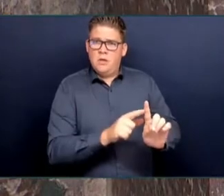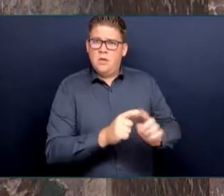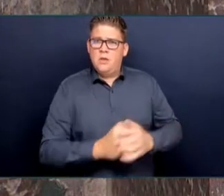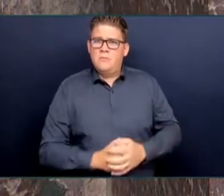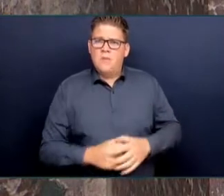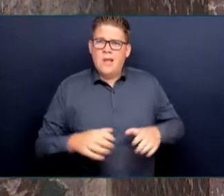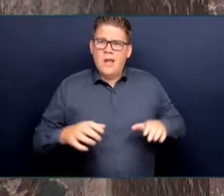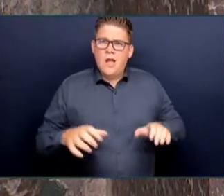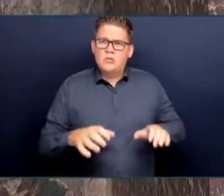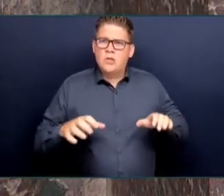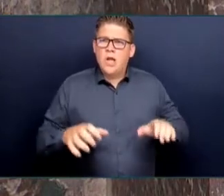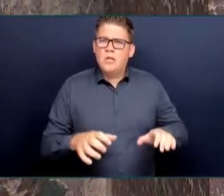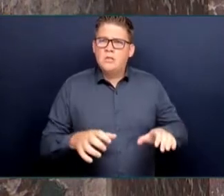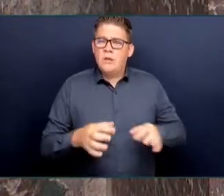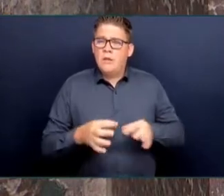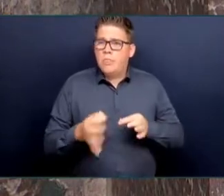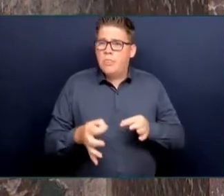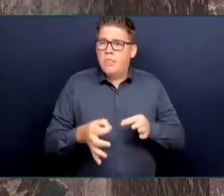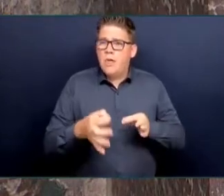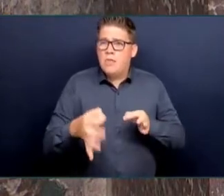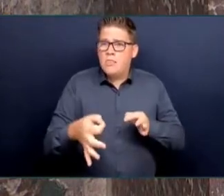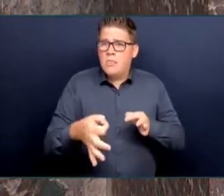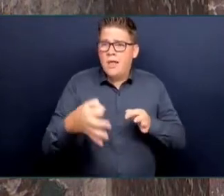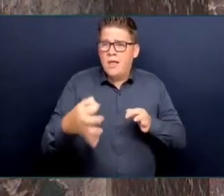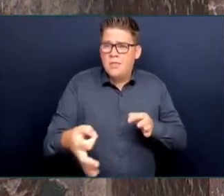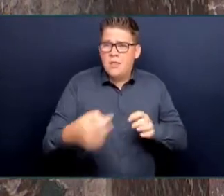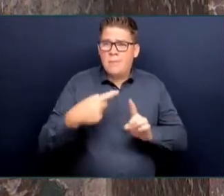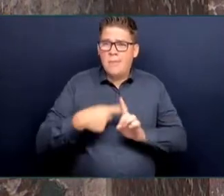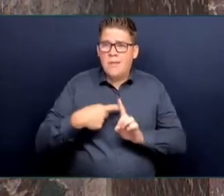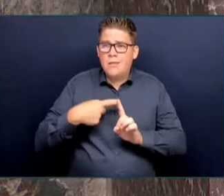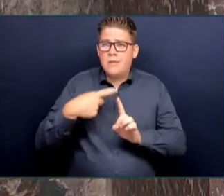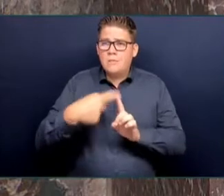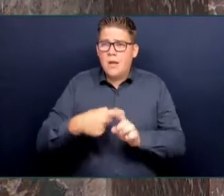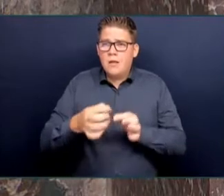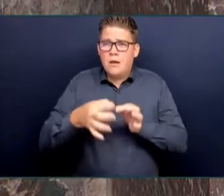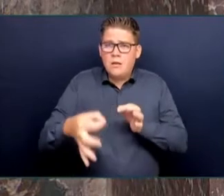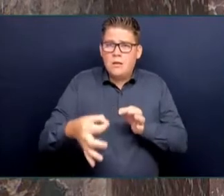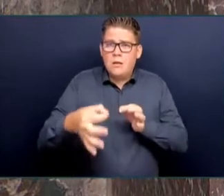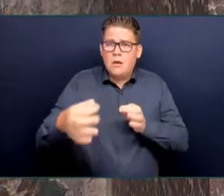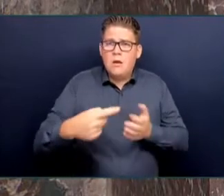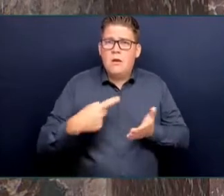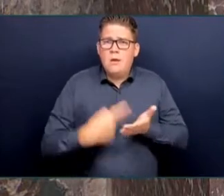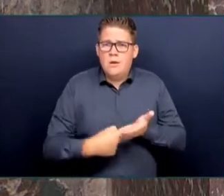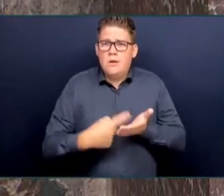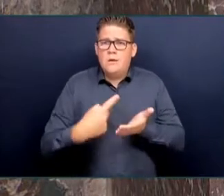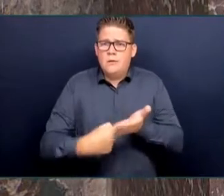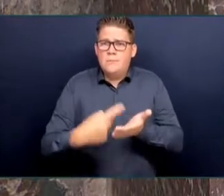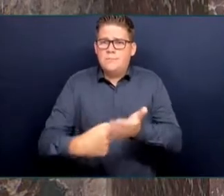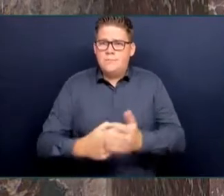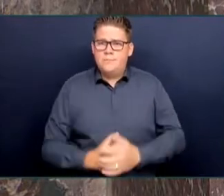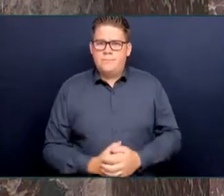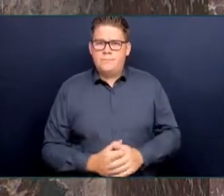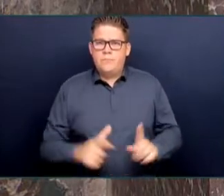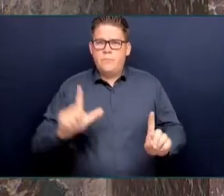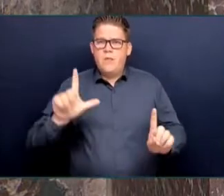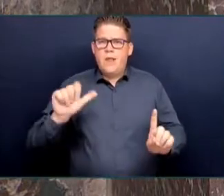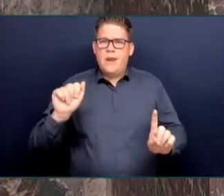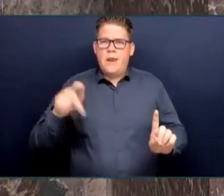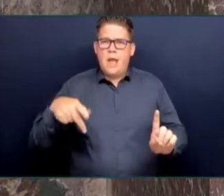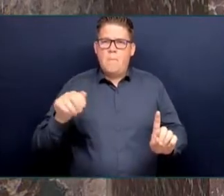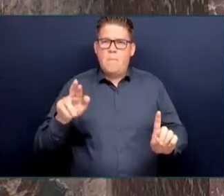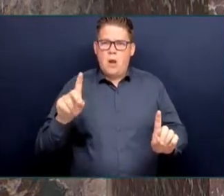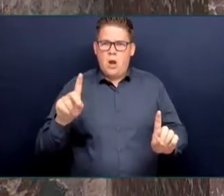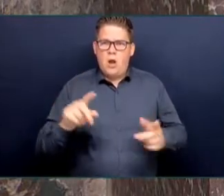talk. Read the Lepard-Butler Report. It sets out that policy directives can be given